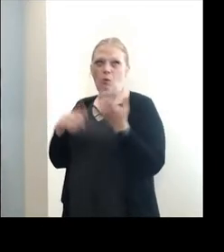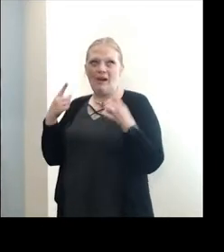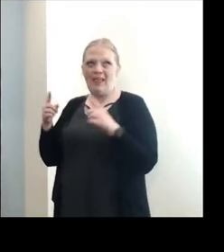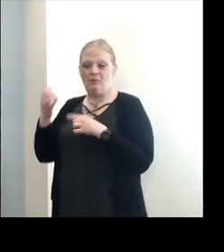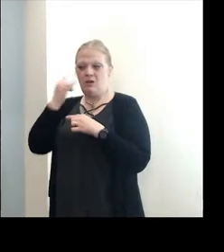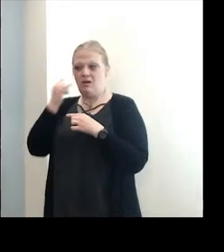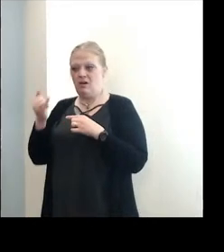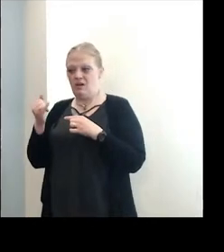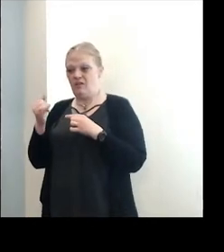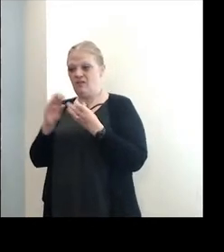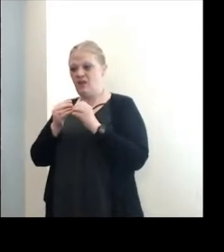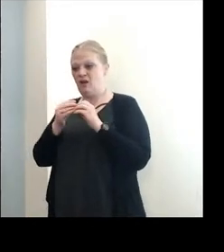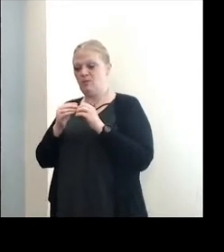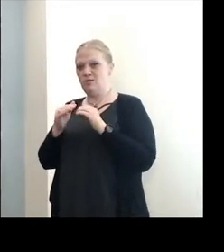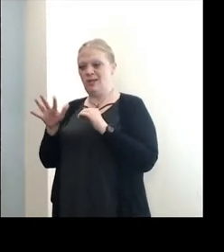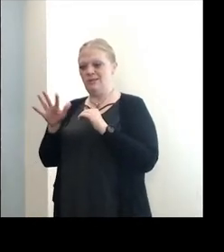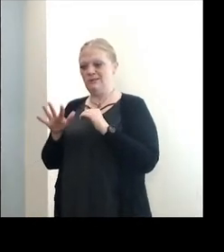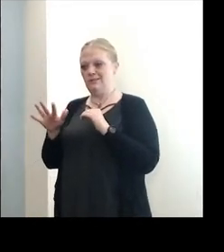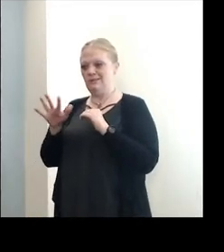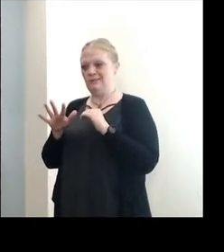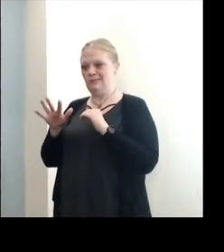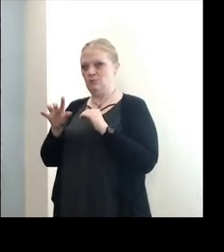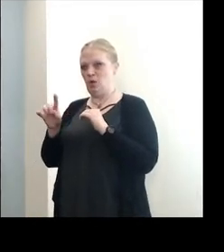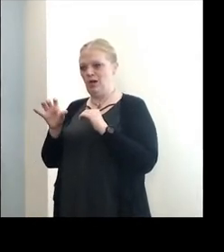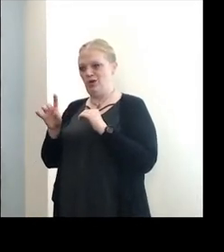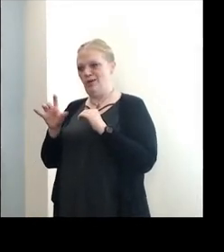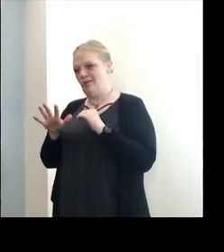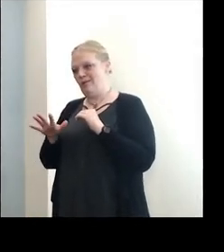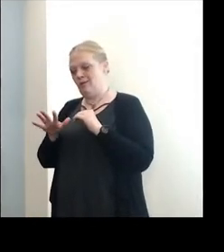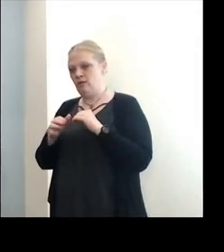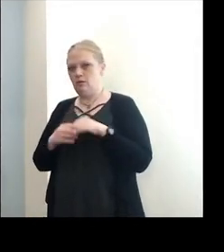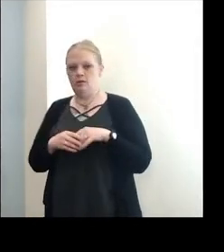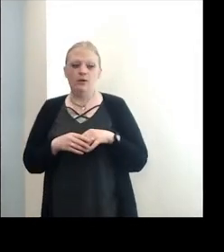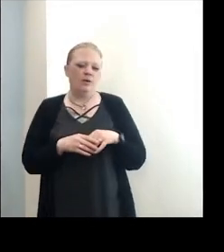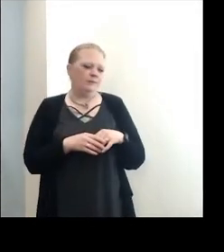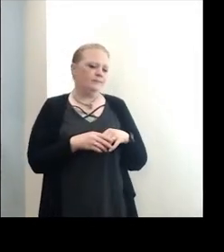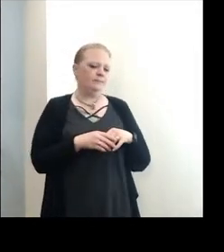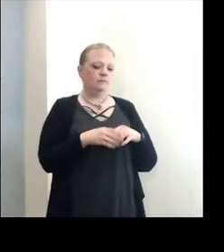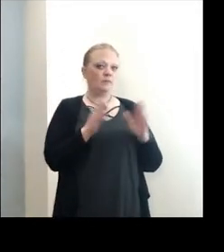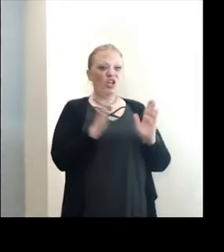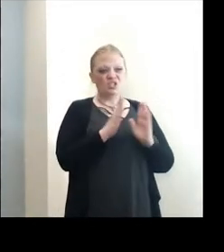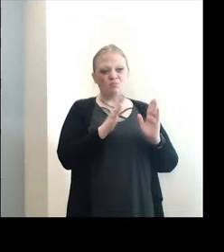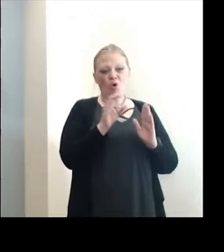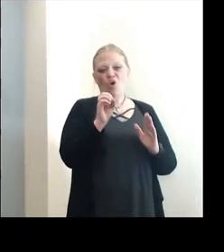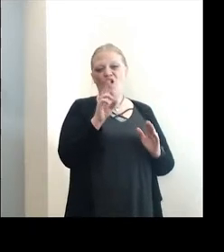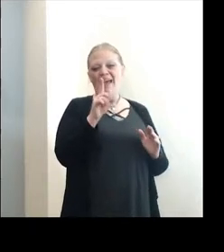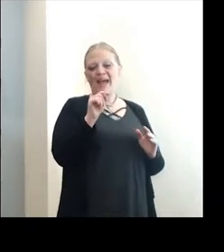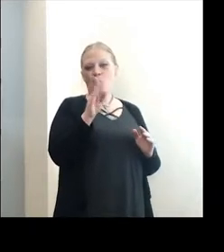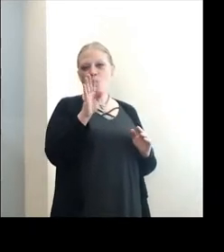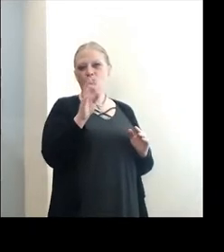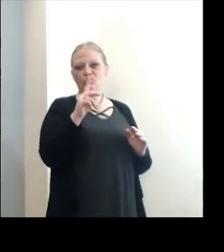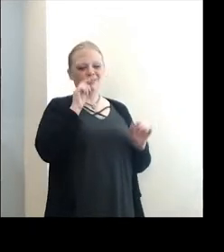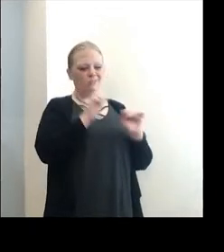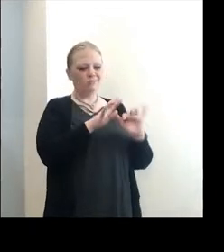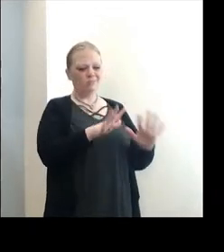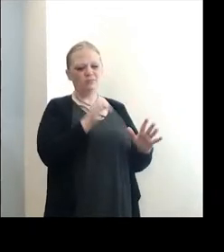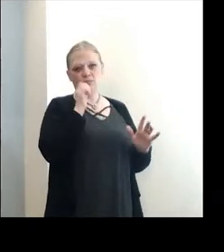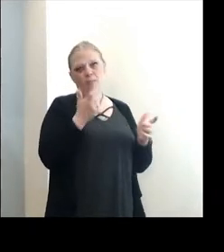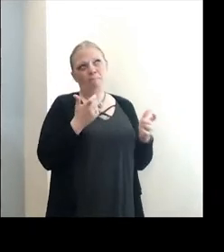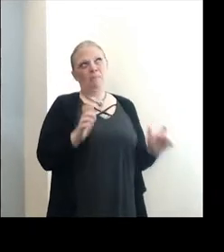the numbers are hovering right around that 100 mark? Well, a small outbreak will not make a huge difference